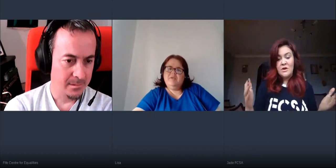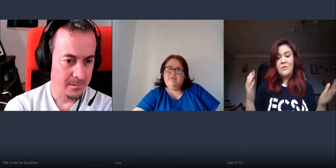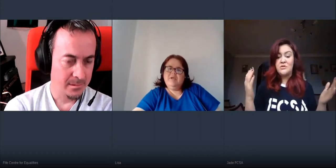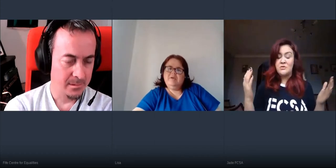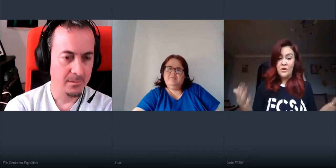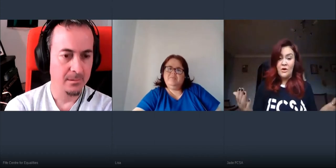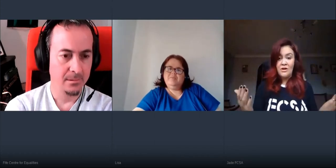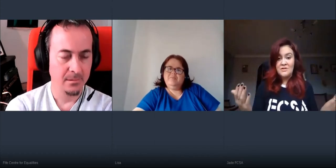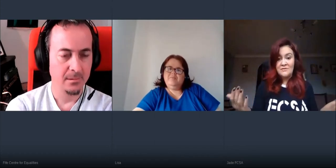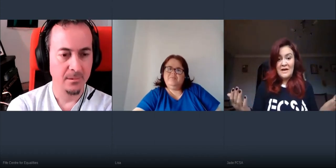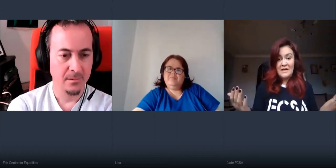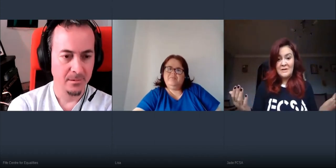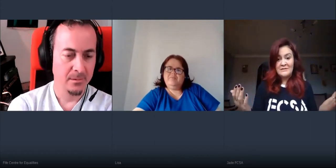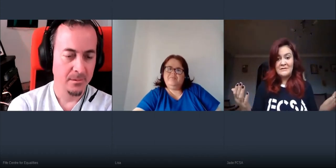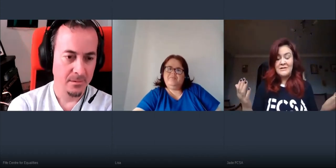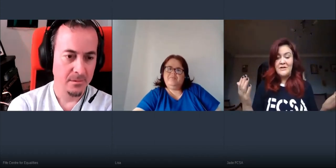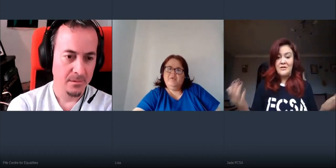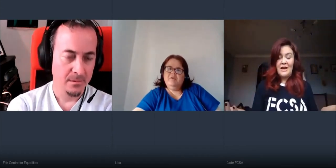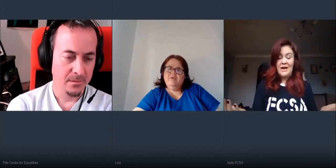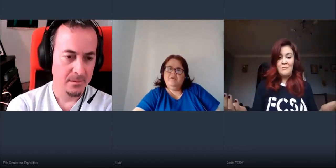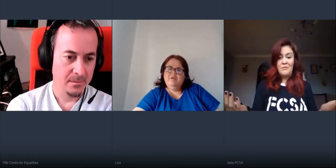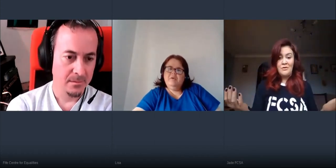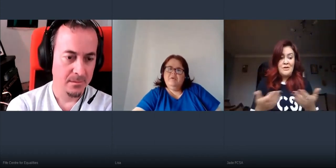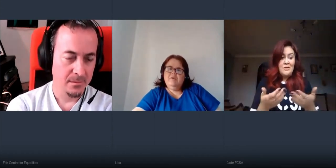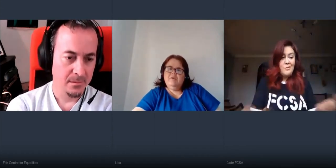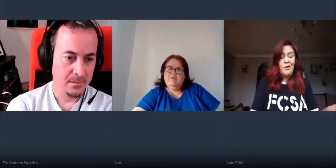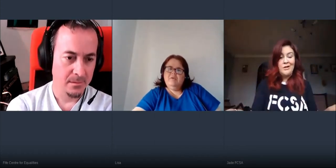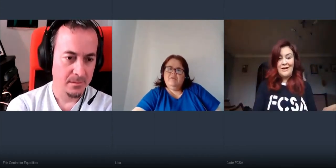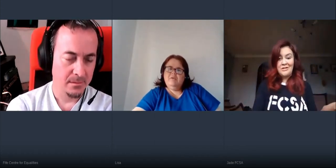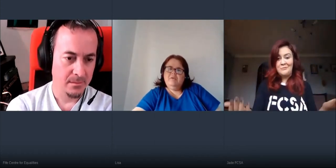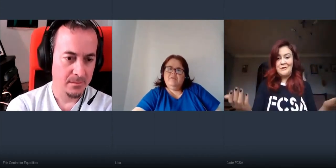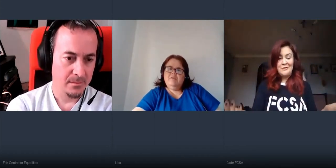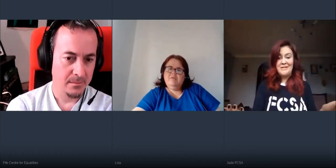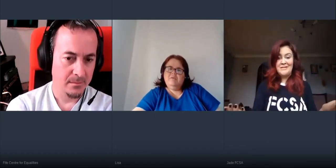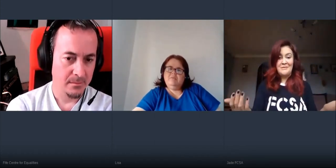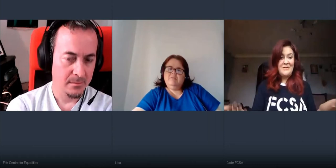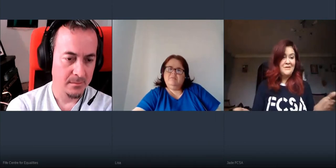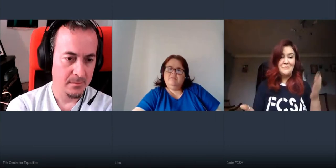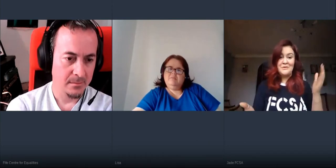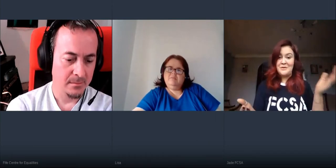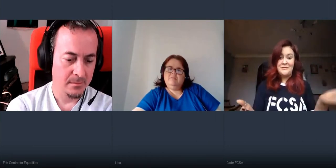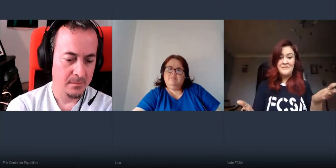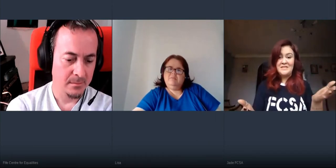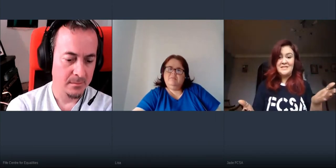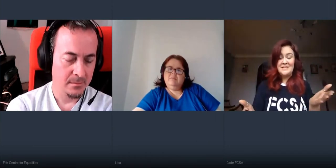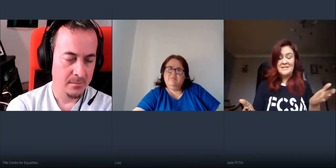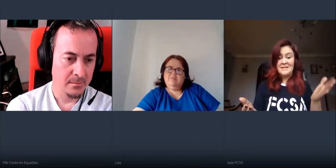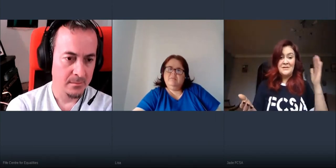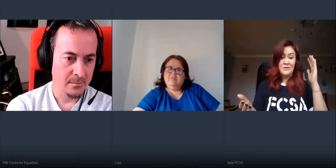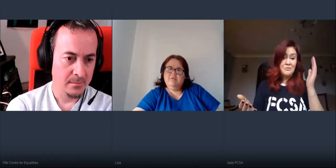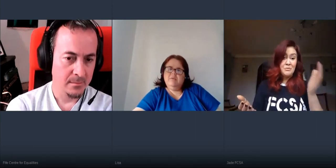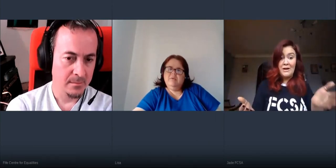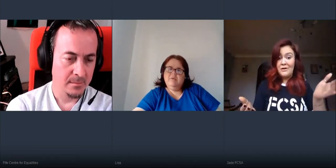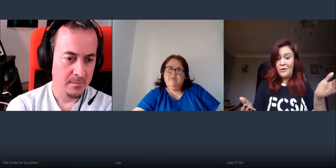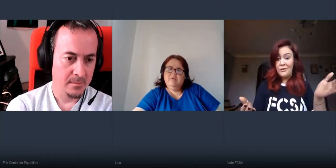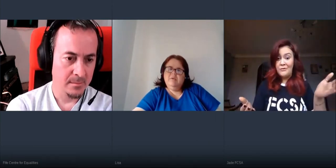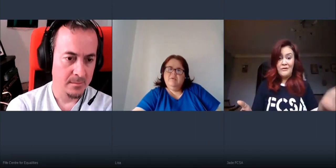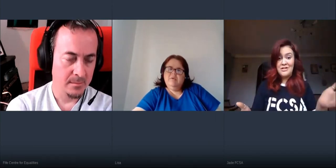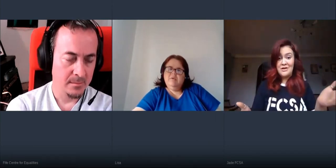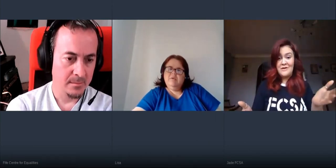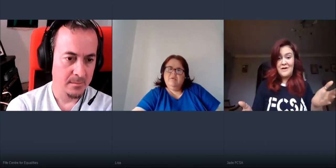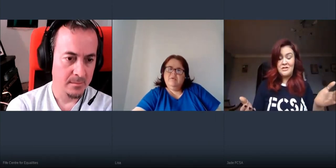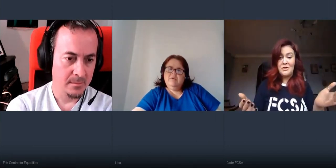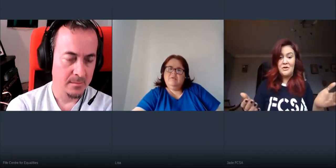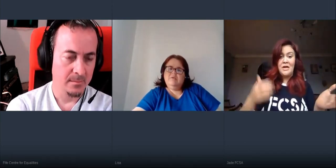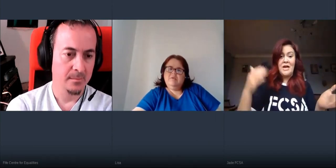whereas with the college environment and one classroom can be made up of anyone between 15 16 who's brand new fresh